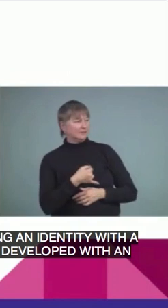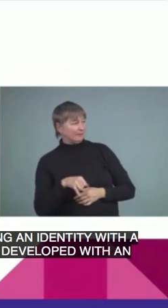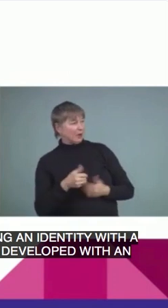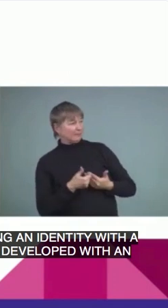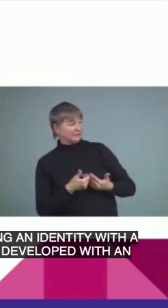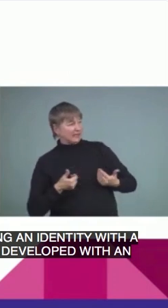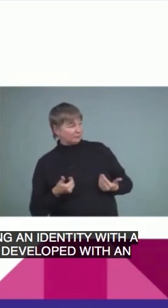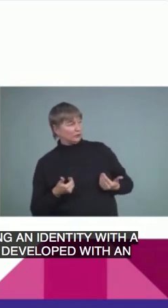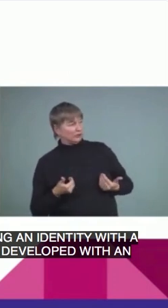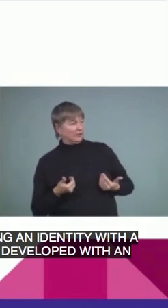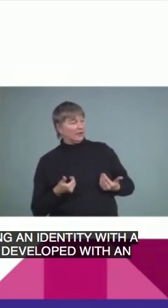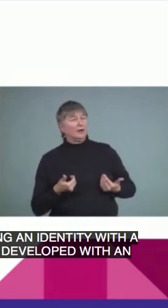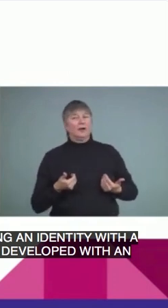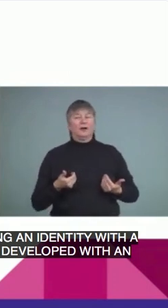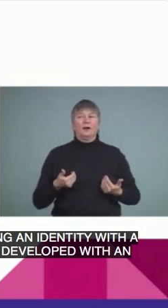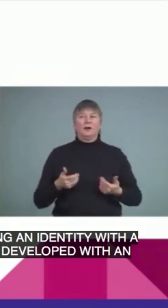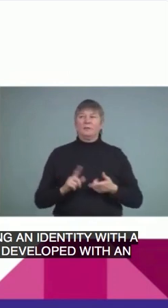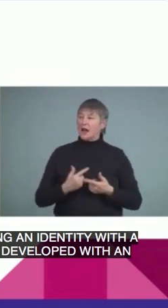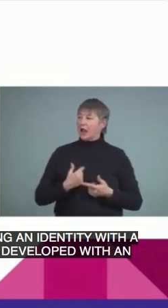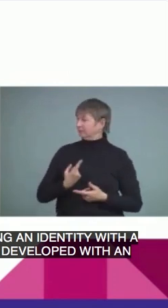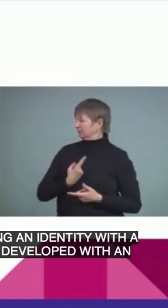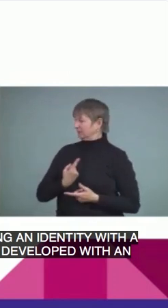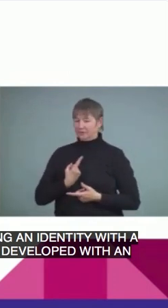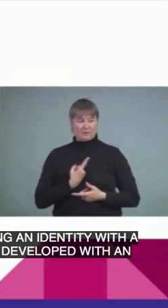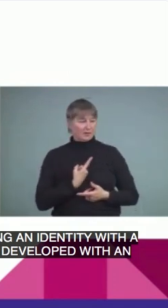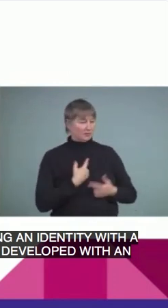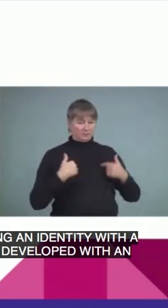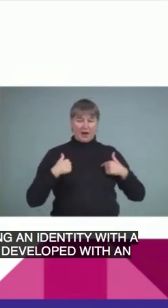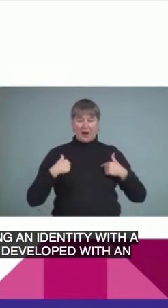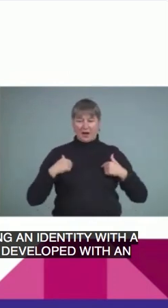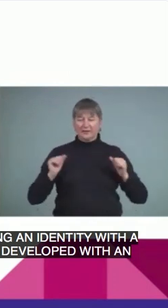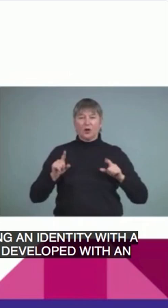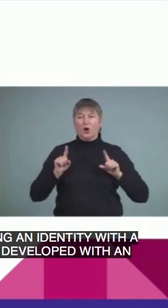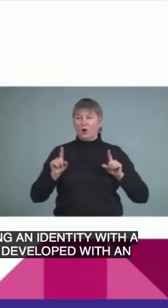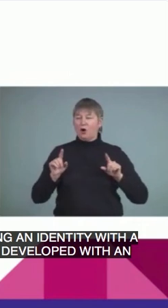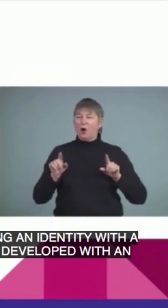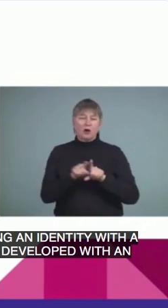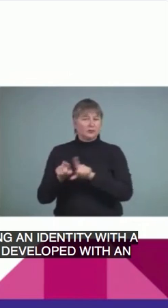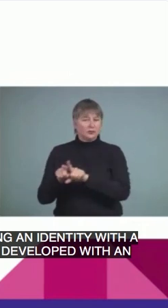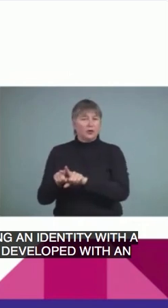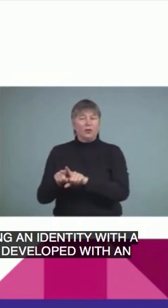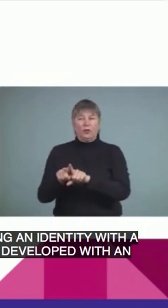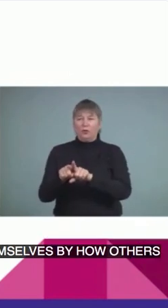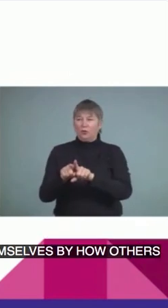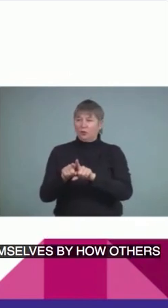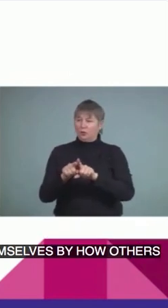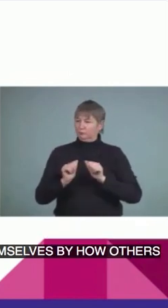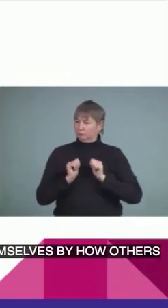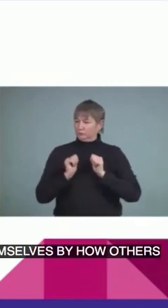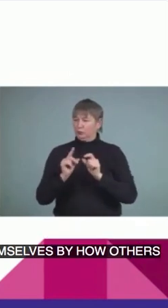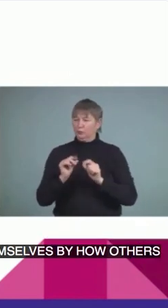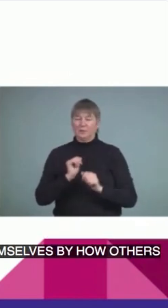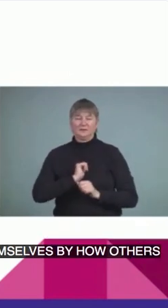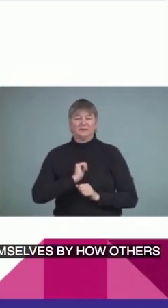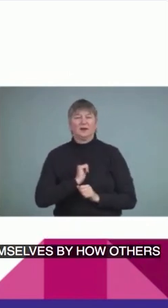can judge themselves by how others perceive them. And so, we want to continue